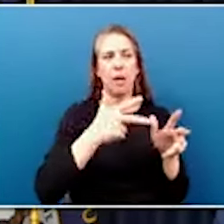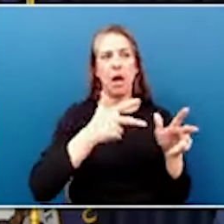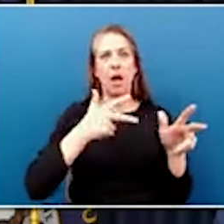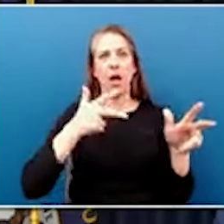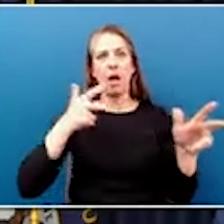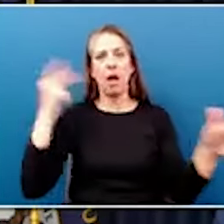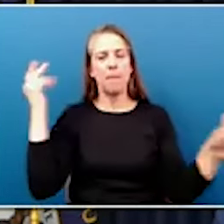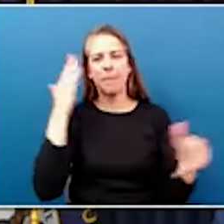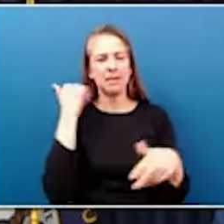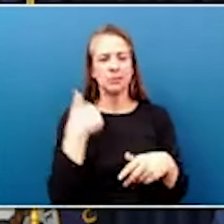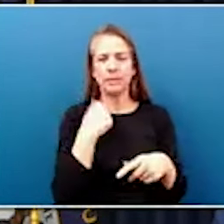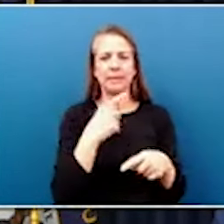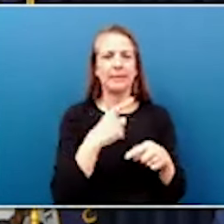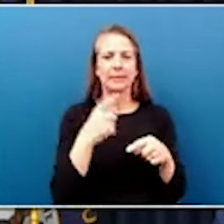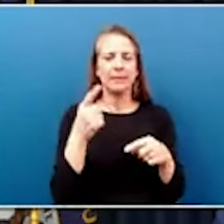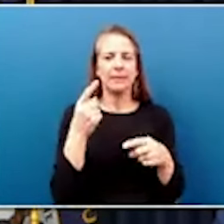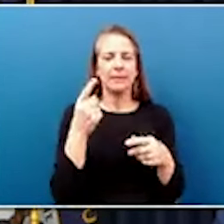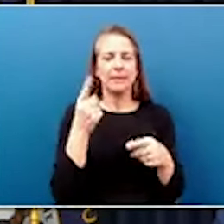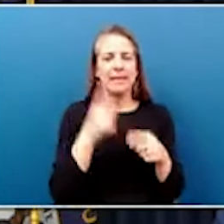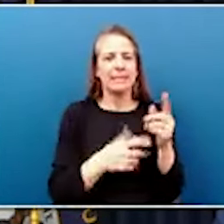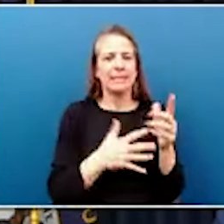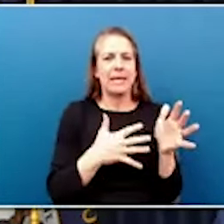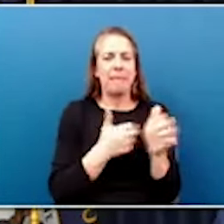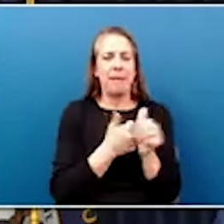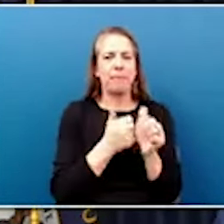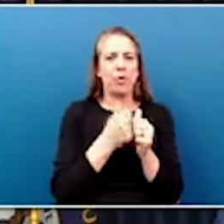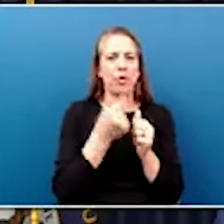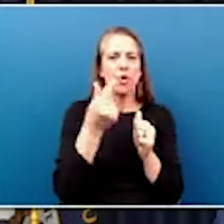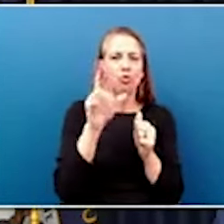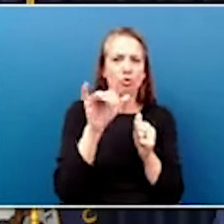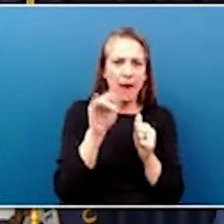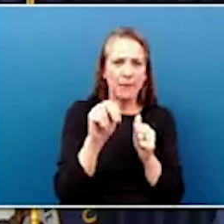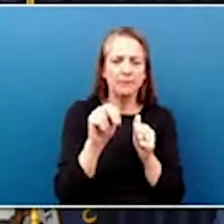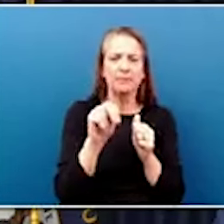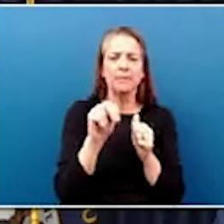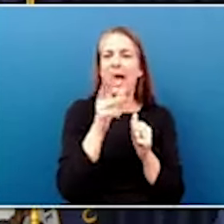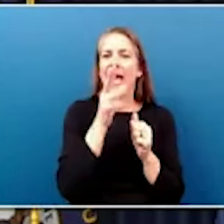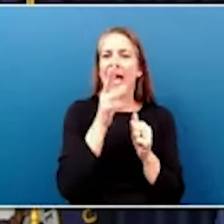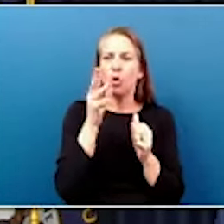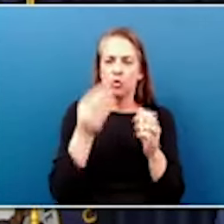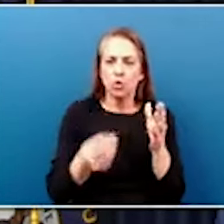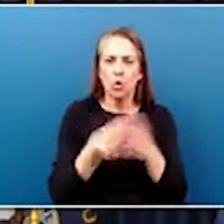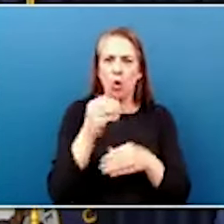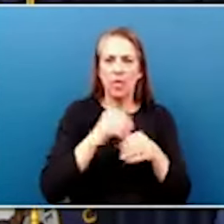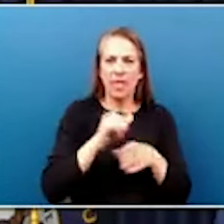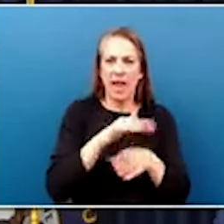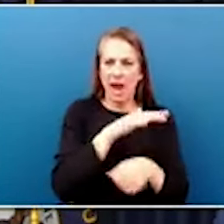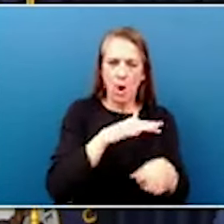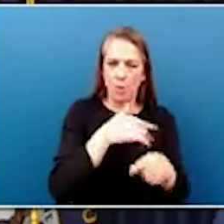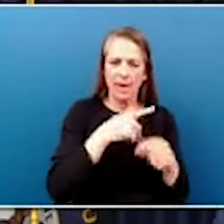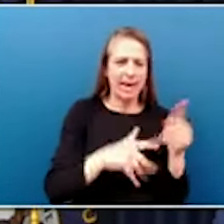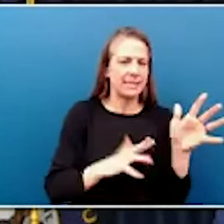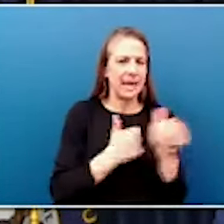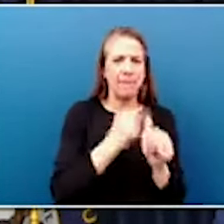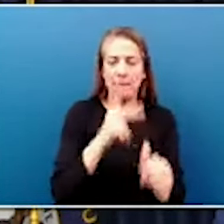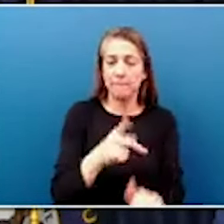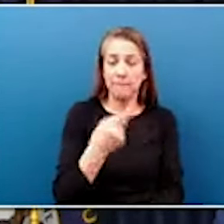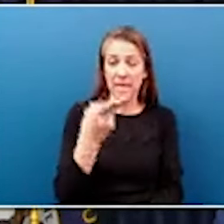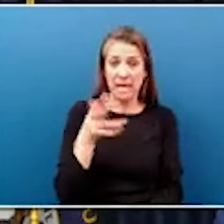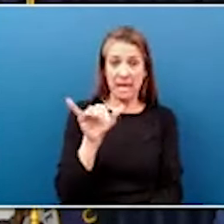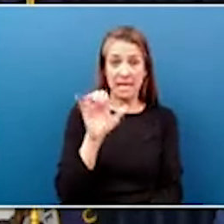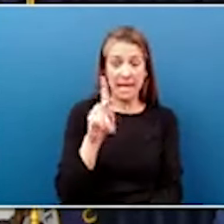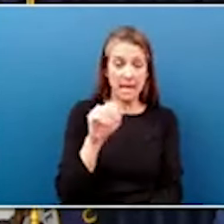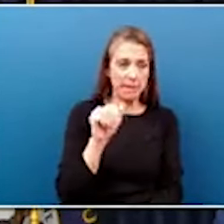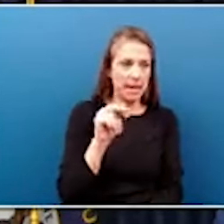keep up with the increase in growth in agriculture in our area. We service Hickman County, Fulton County,